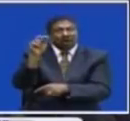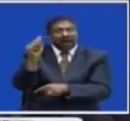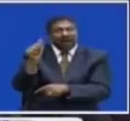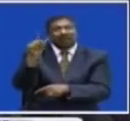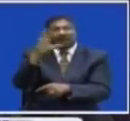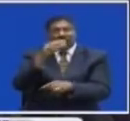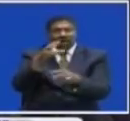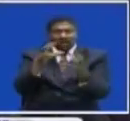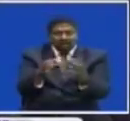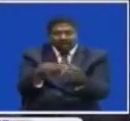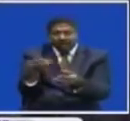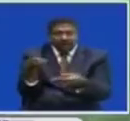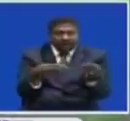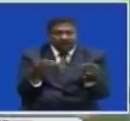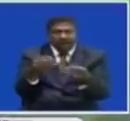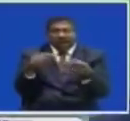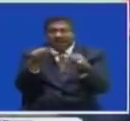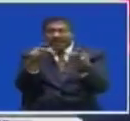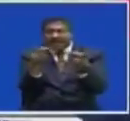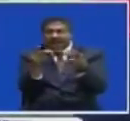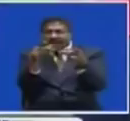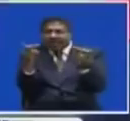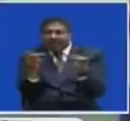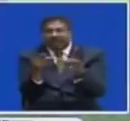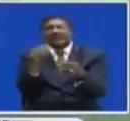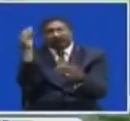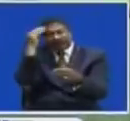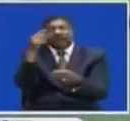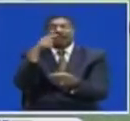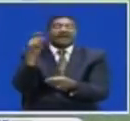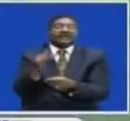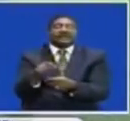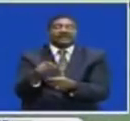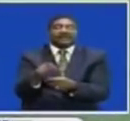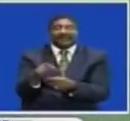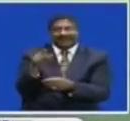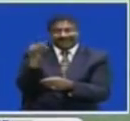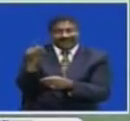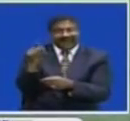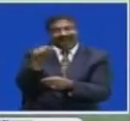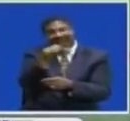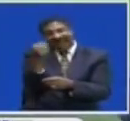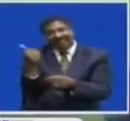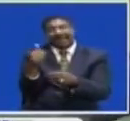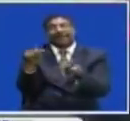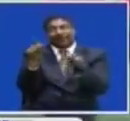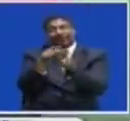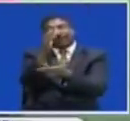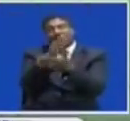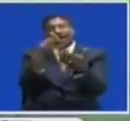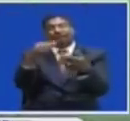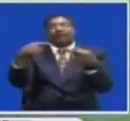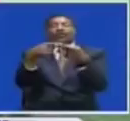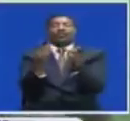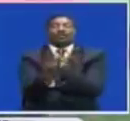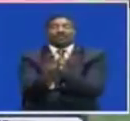And Occupation Of Space Watakeni Is Among Other 14 Players Who Have Sported At The Rising Stars Academy In Lusaka And Are